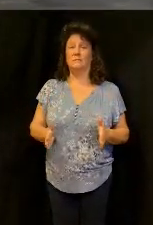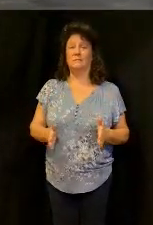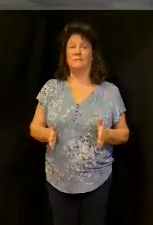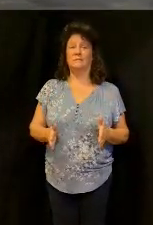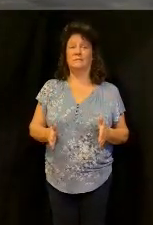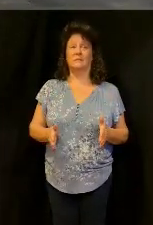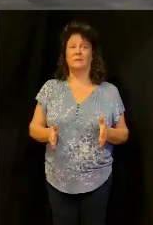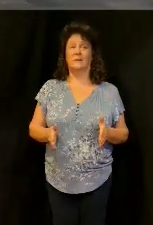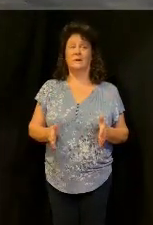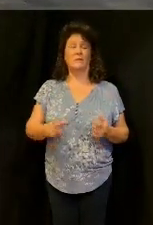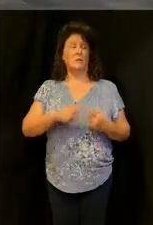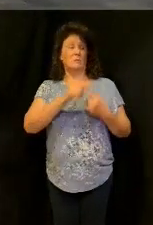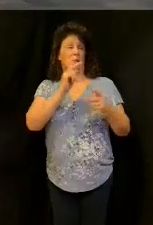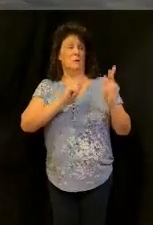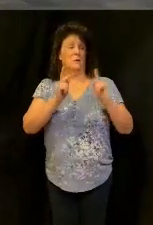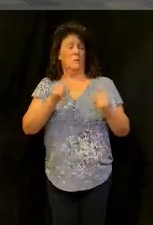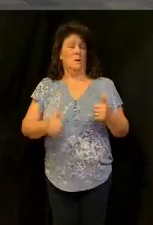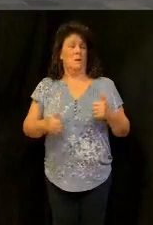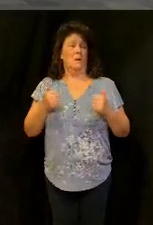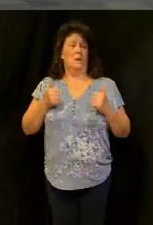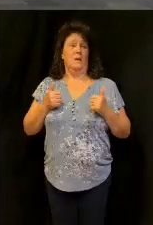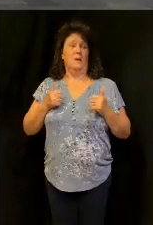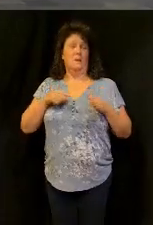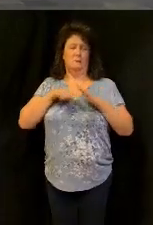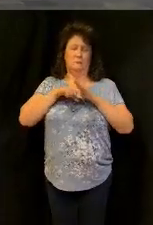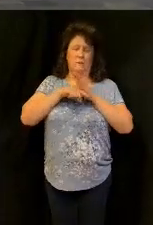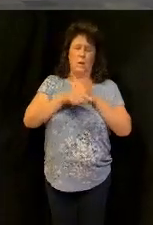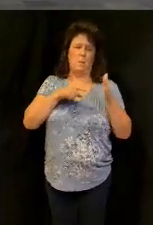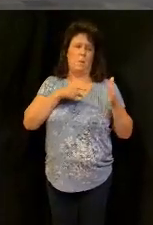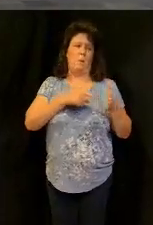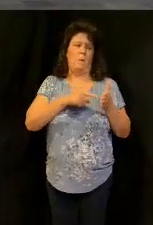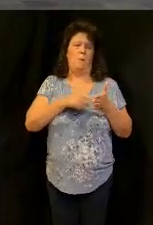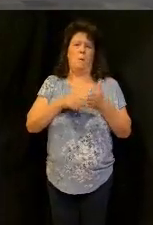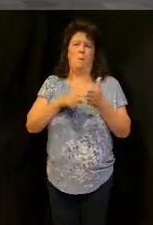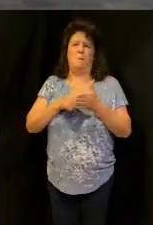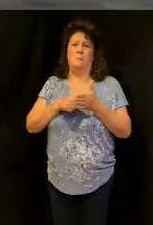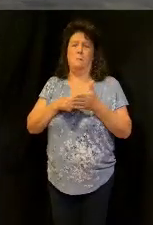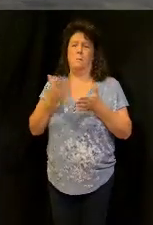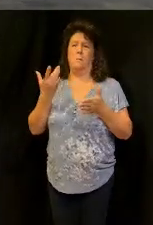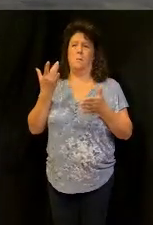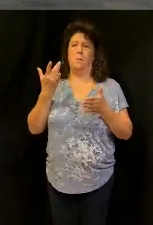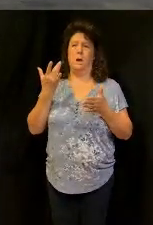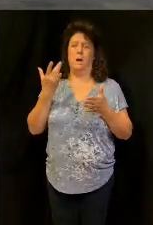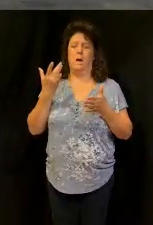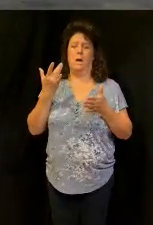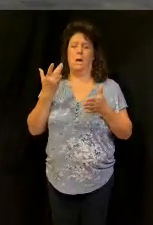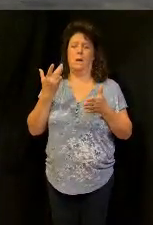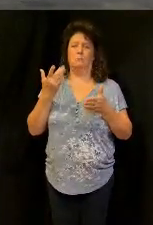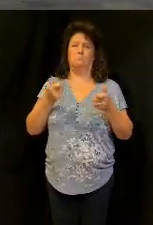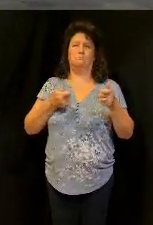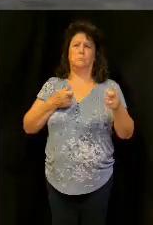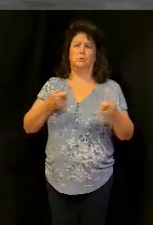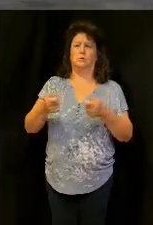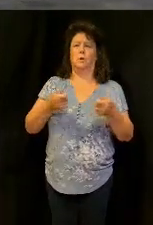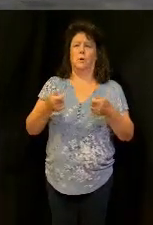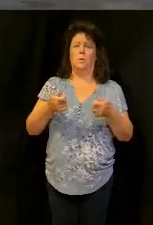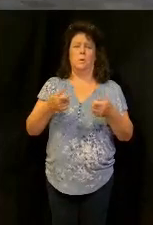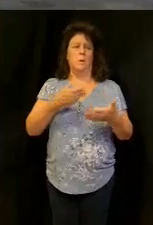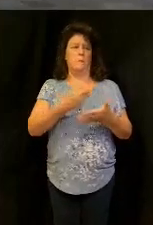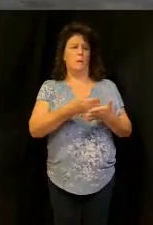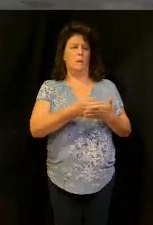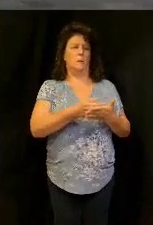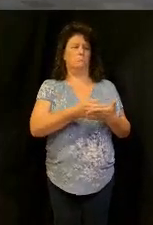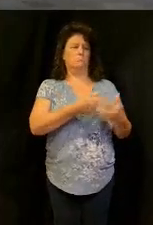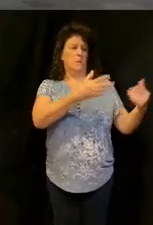especially in people's lives in deep debt because we failed to settle the lordship issue we're